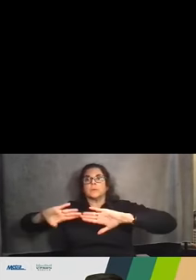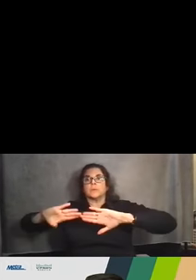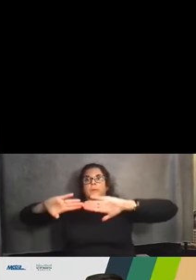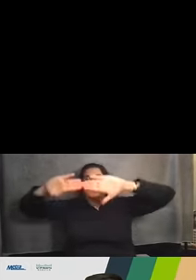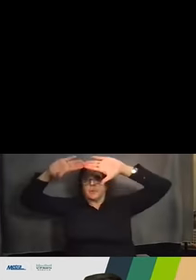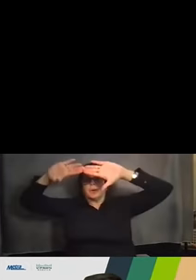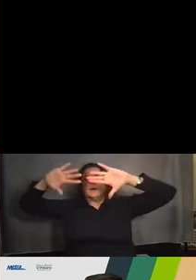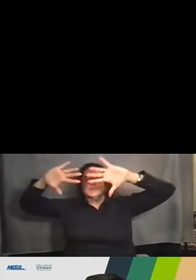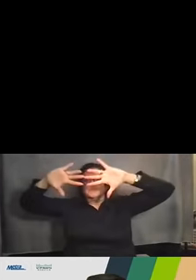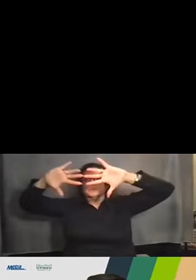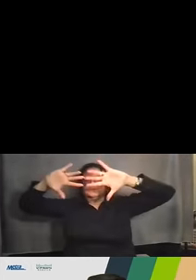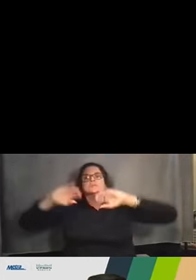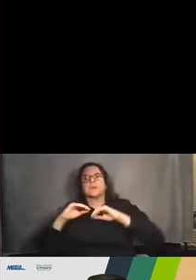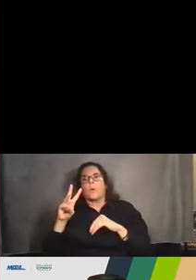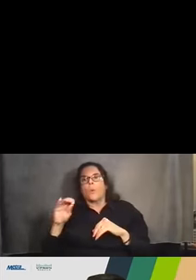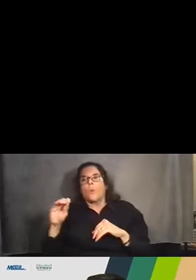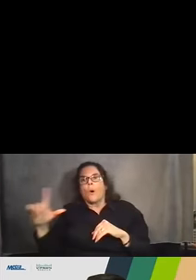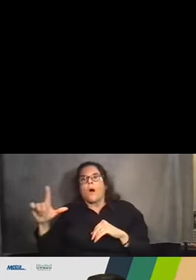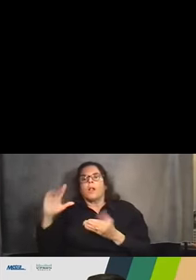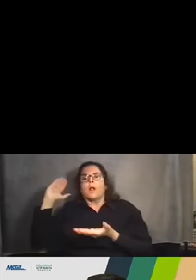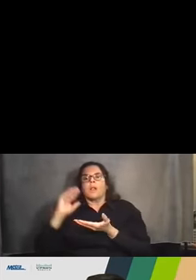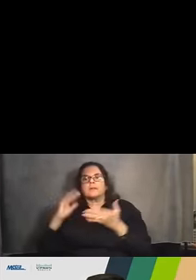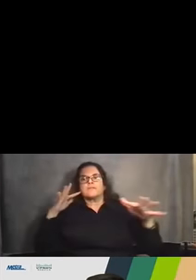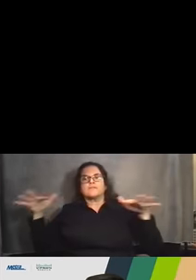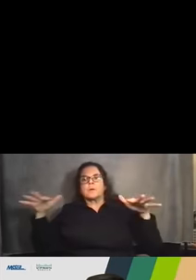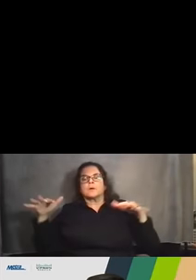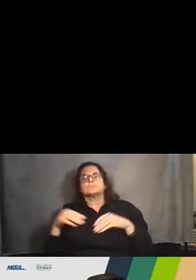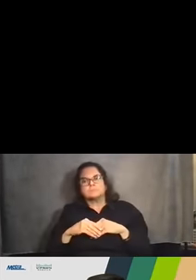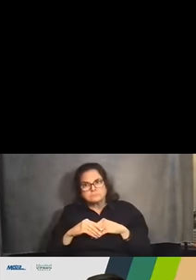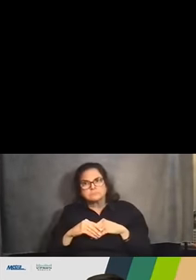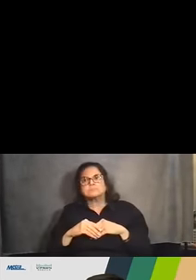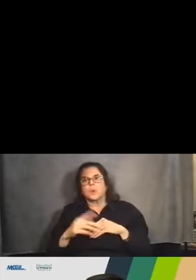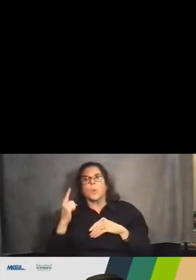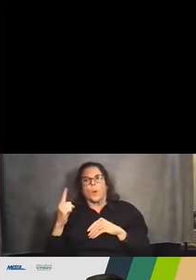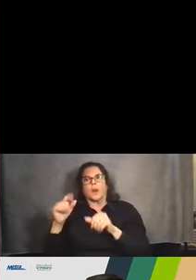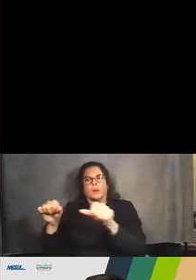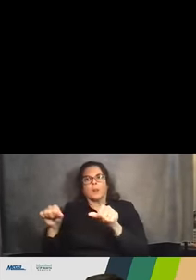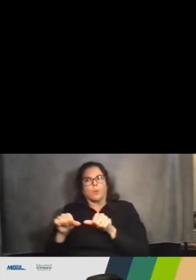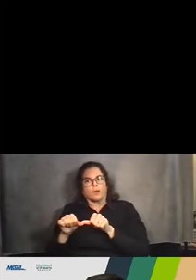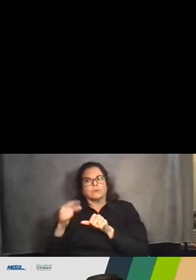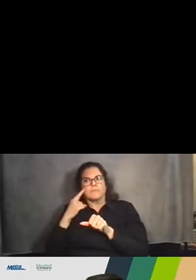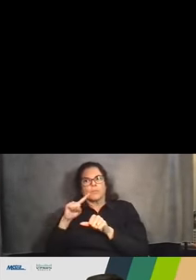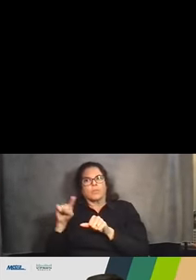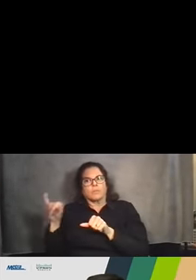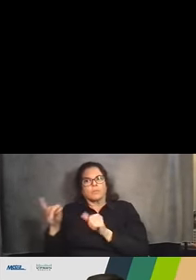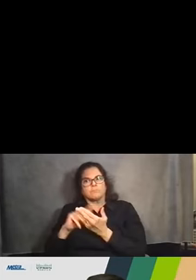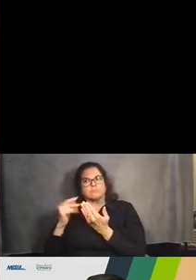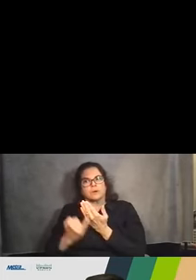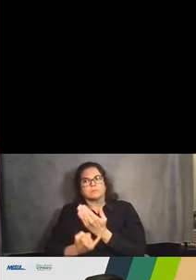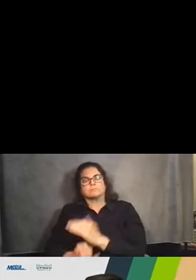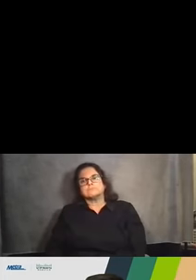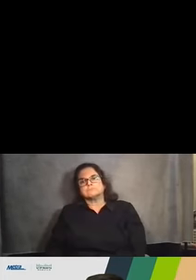as that was what was identified as the impact in that one location for the previous project prior to the mitigation.